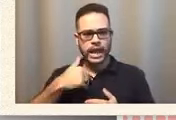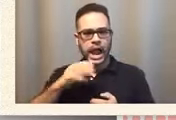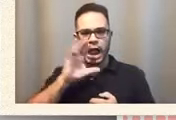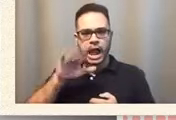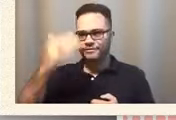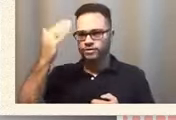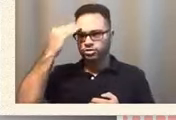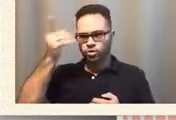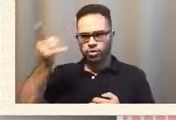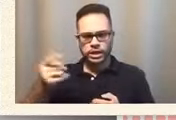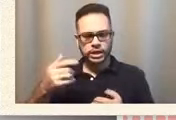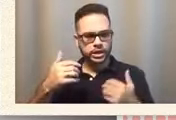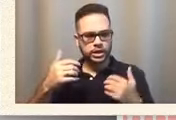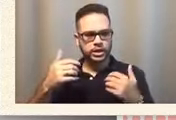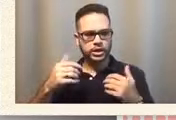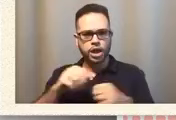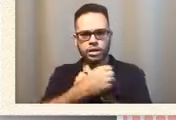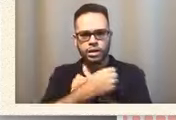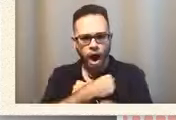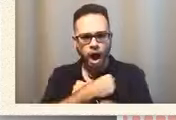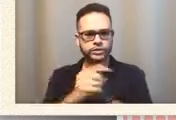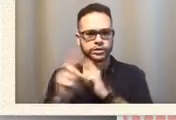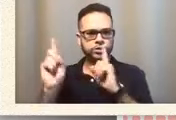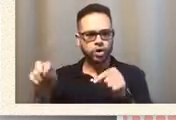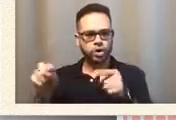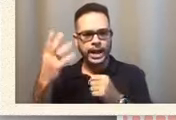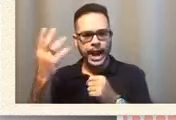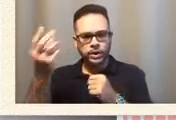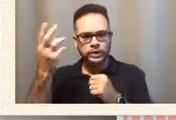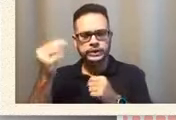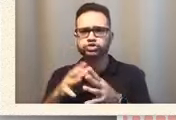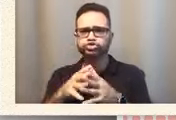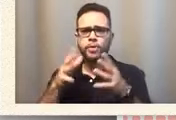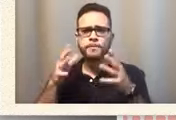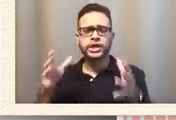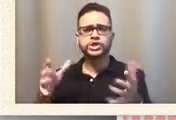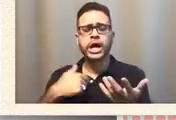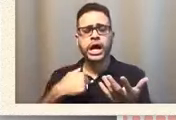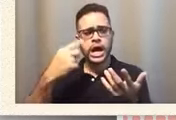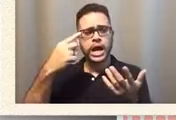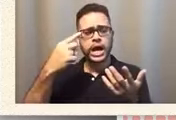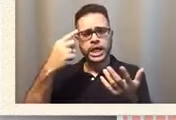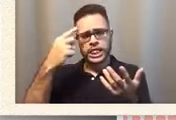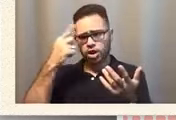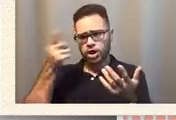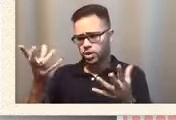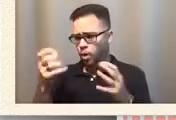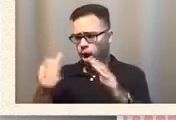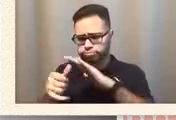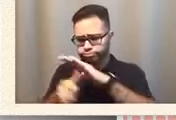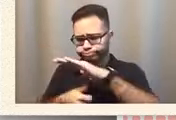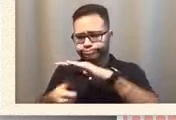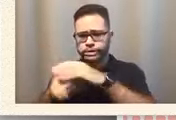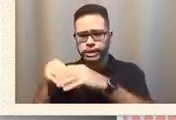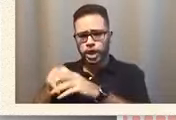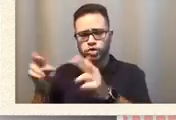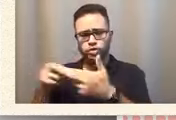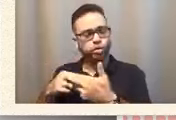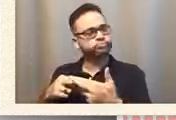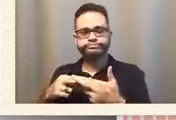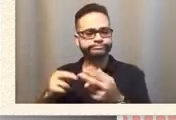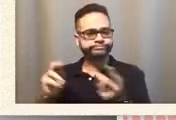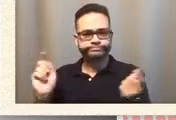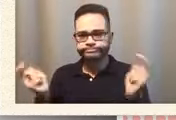he loved going outside so much i don't want to be in his room so i learned more about myself